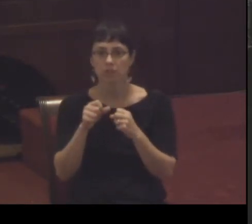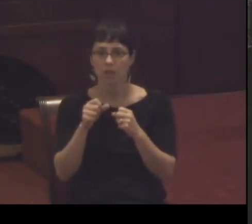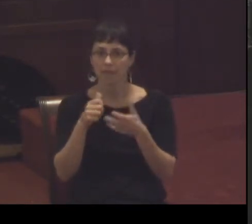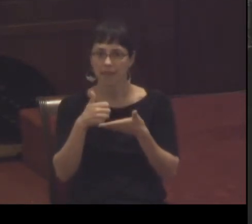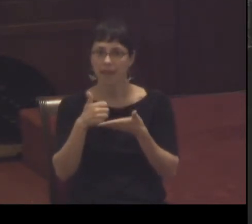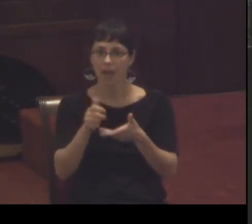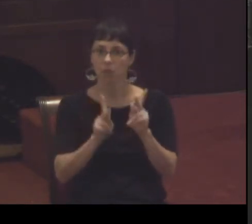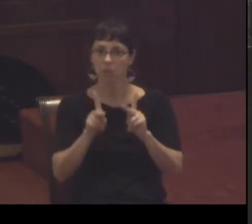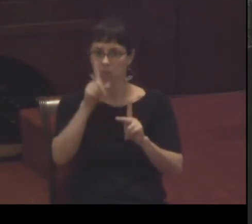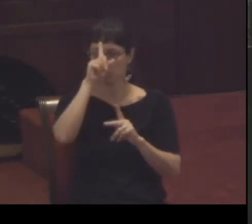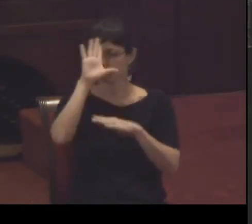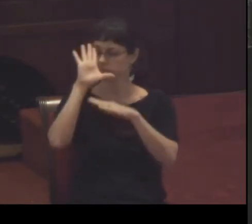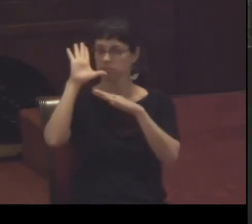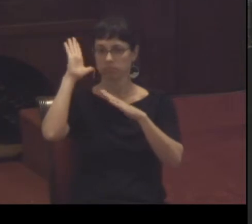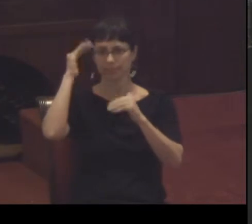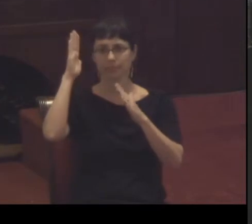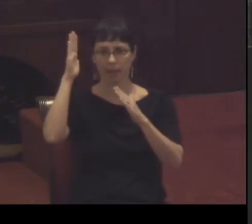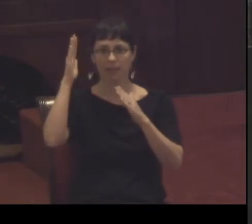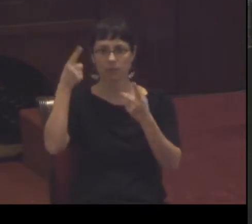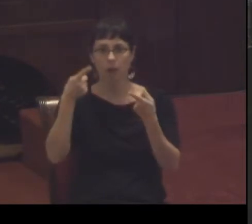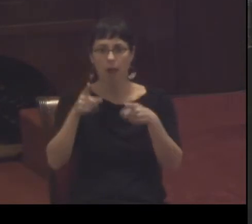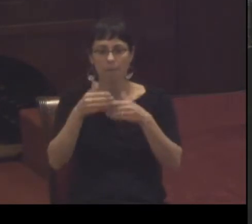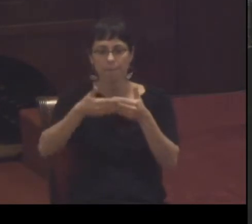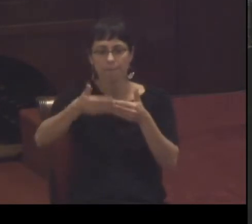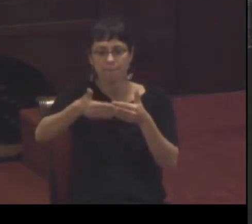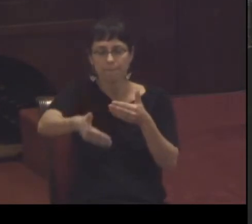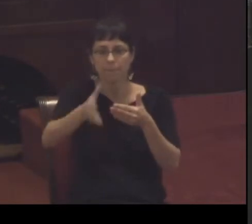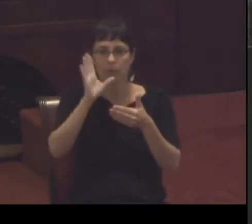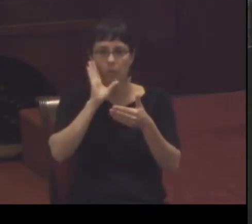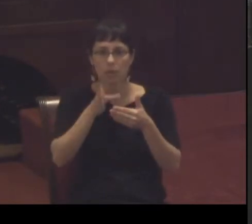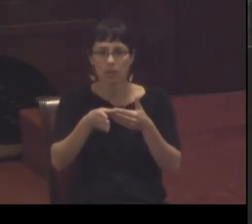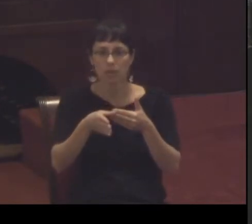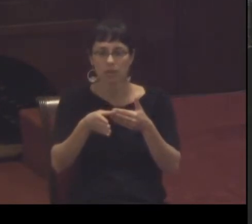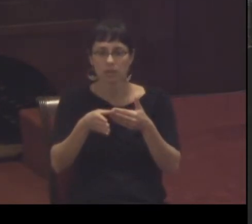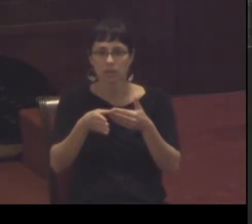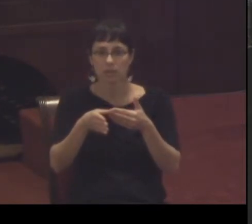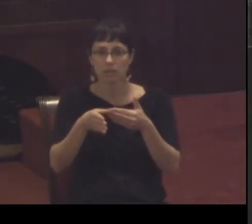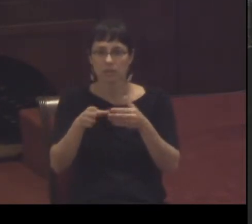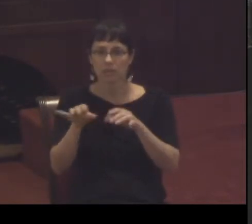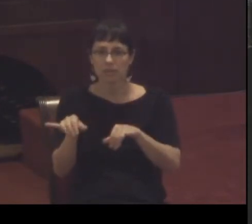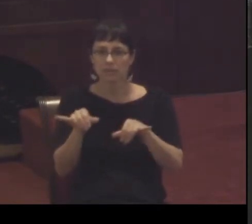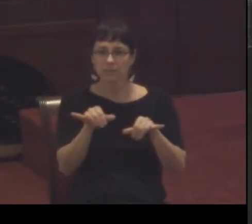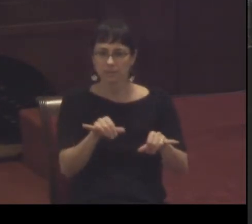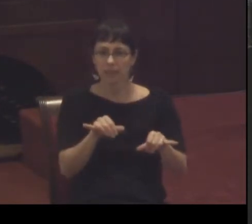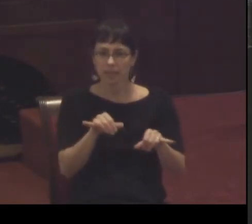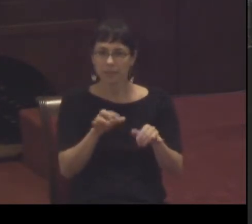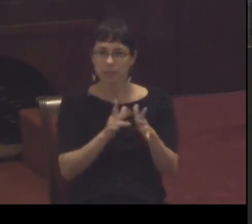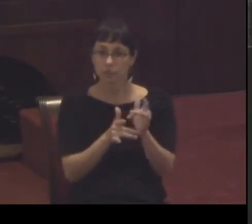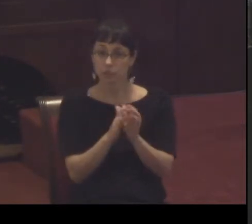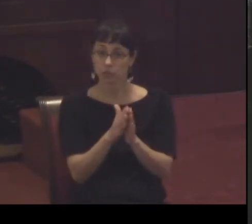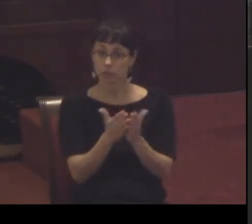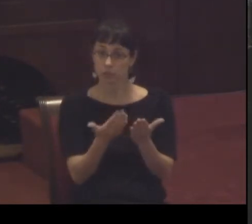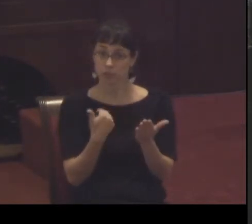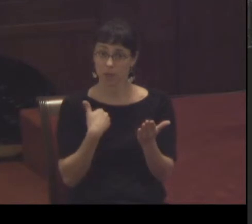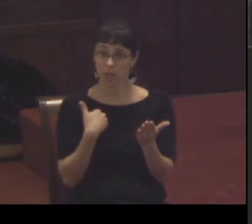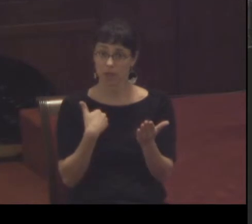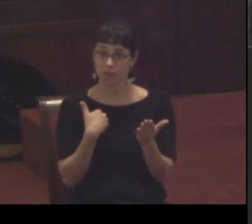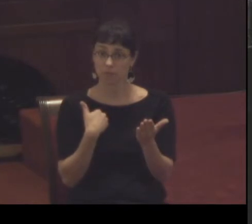now for someone steeped in the scriptures as John certainly was